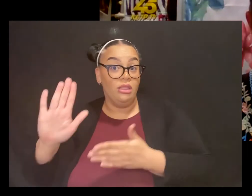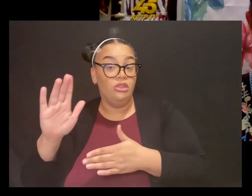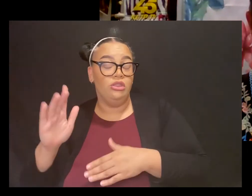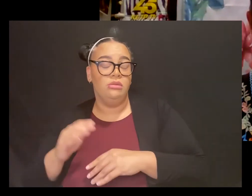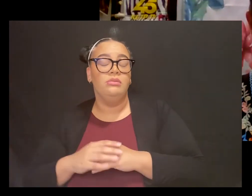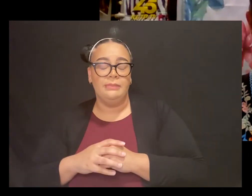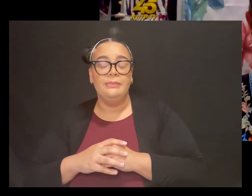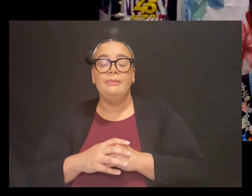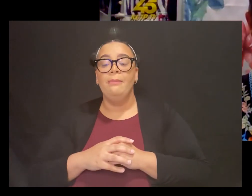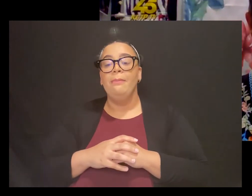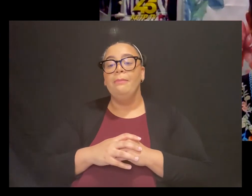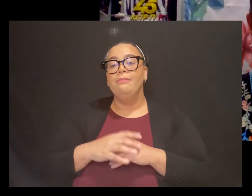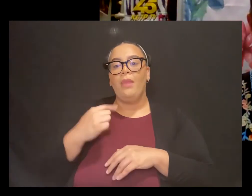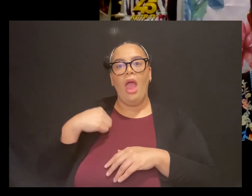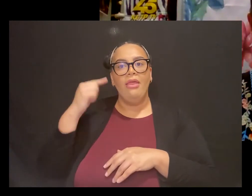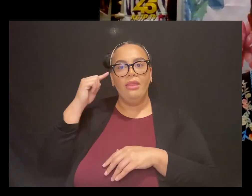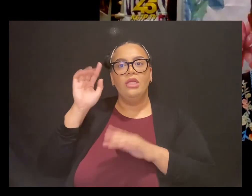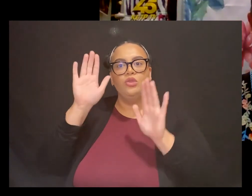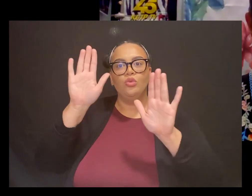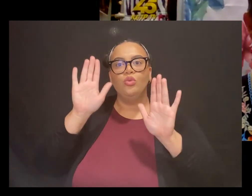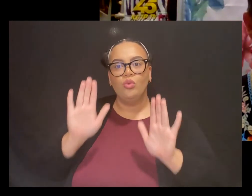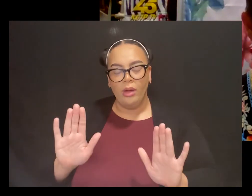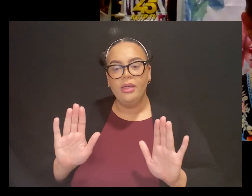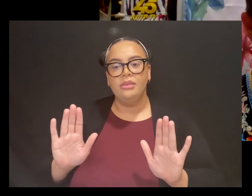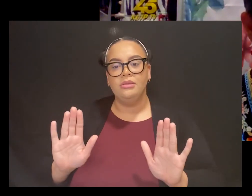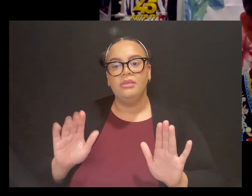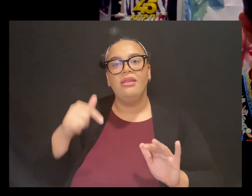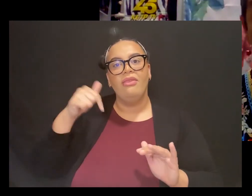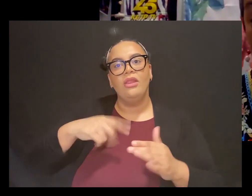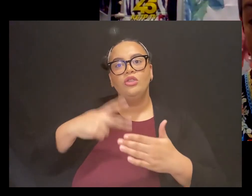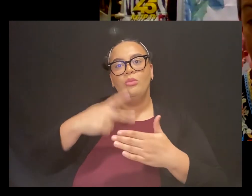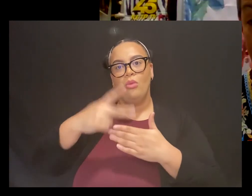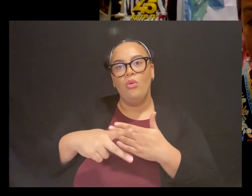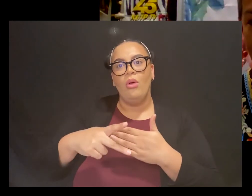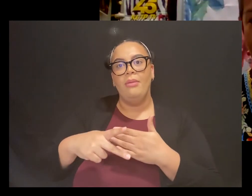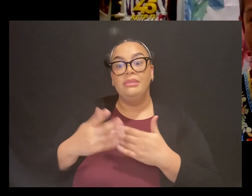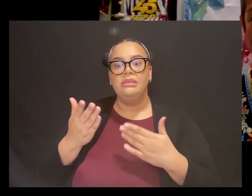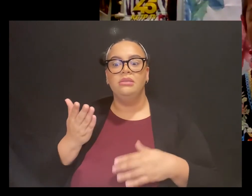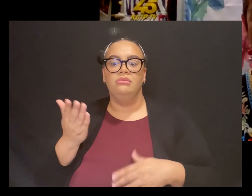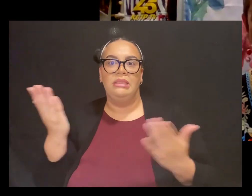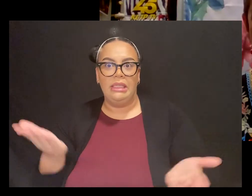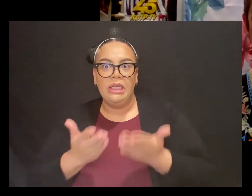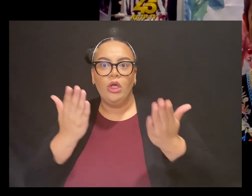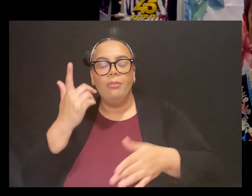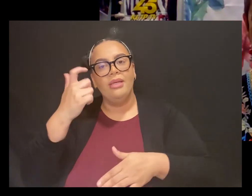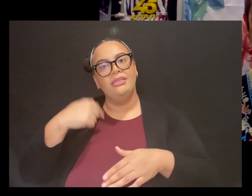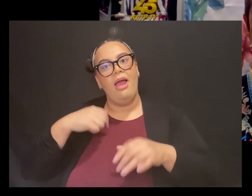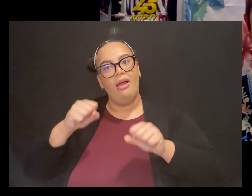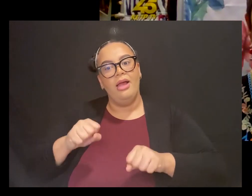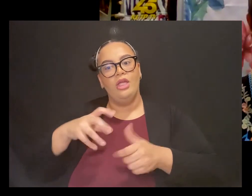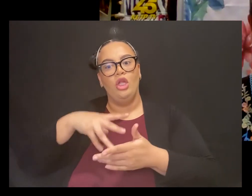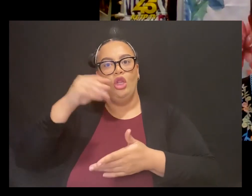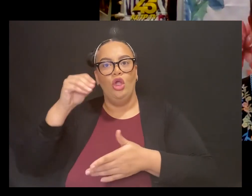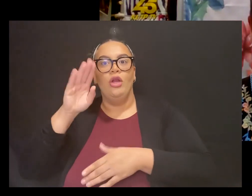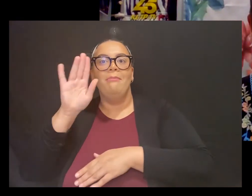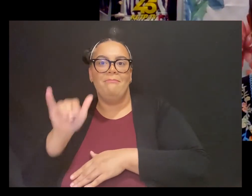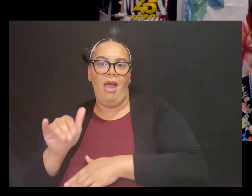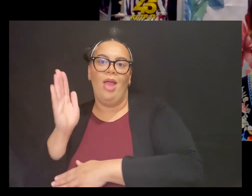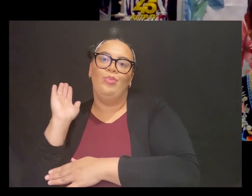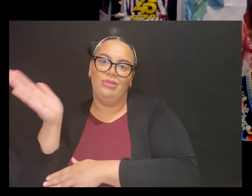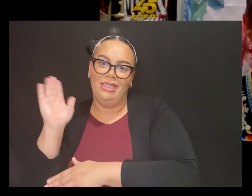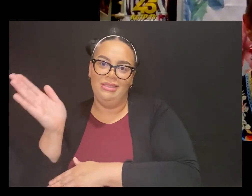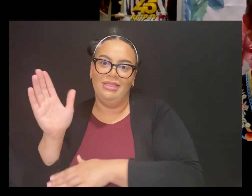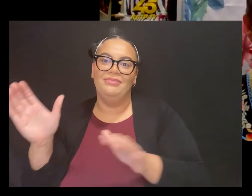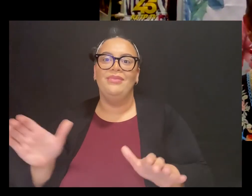this program exists, because I've even learned things by, by presenting, and doing, doing research here. So I think that's really